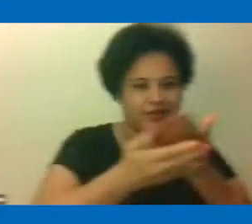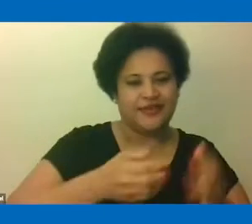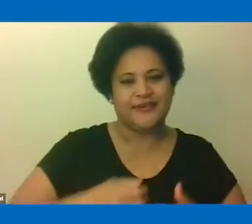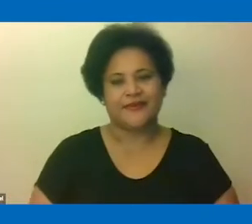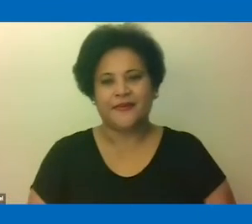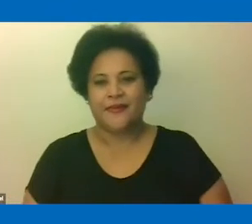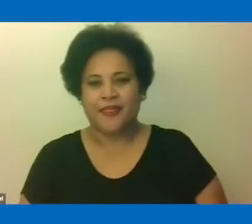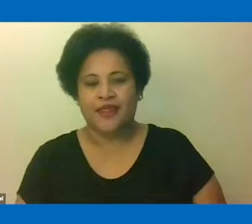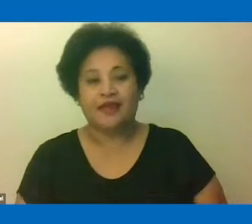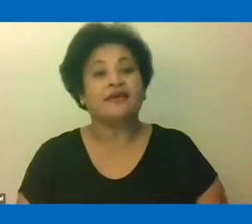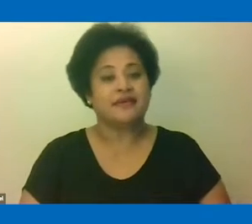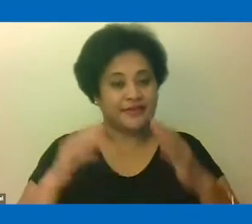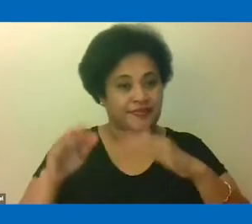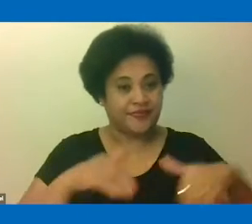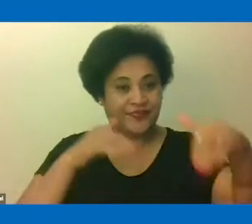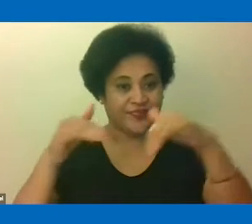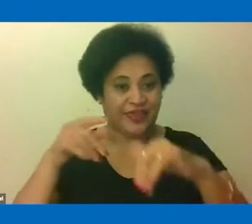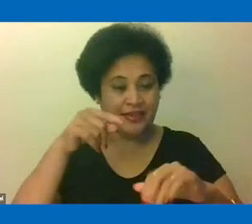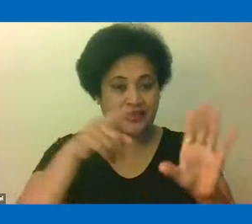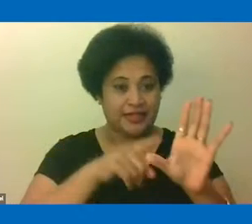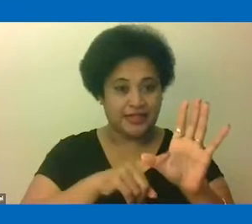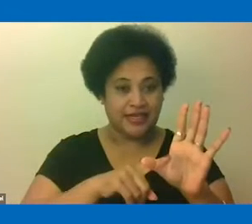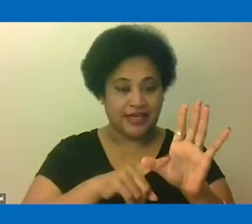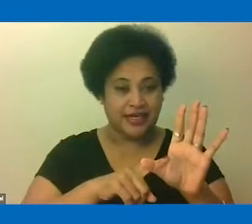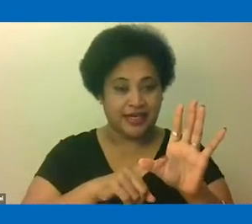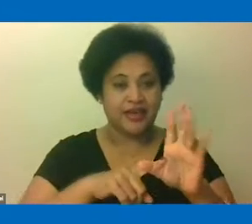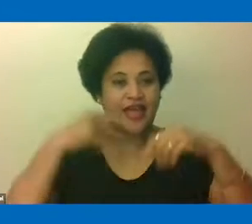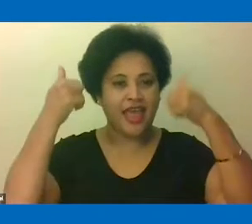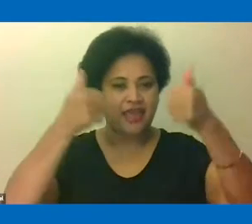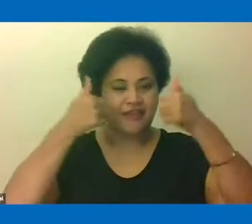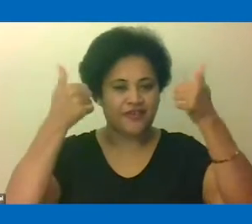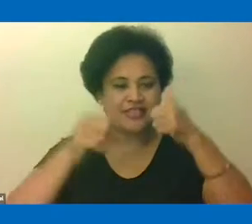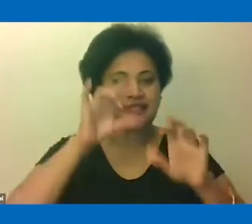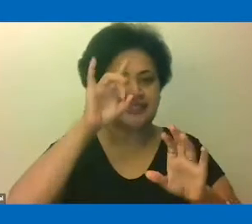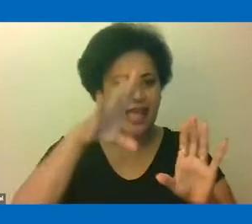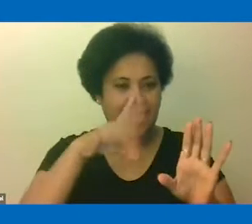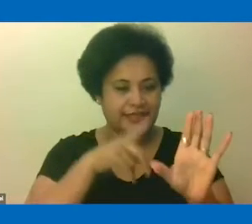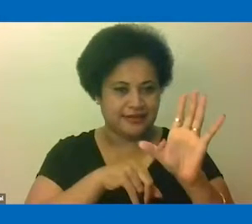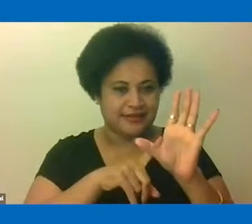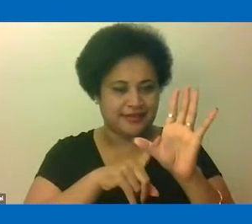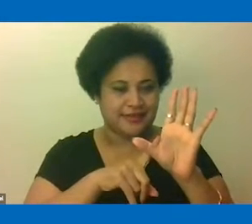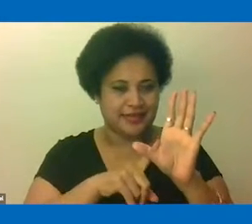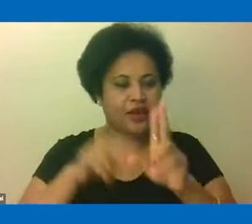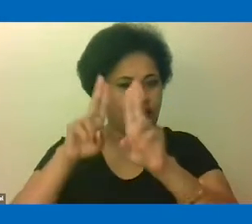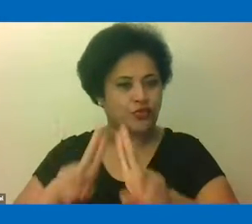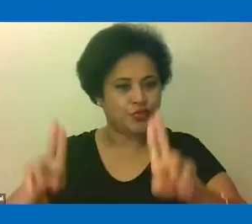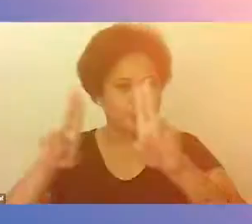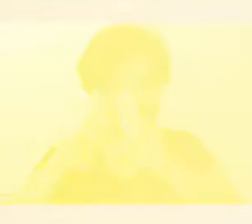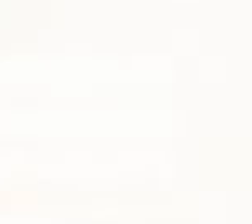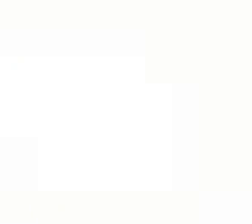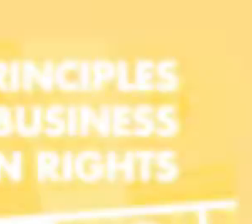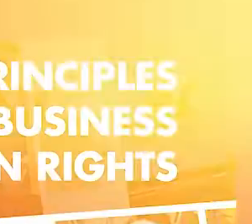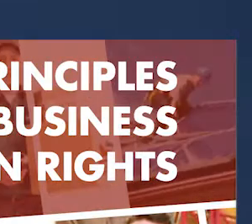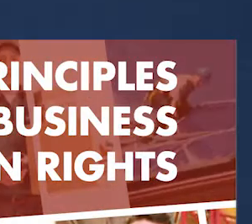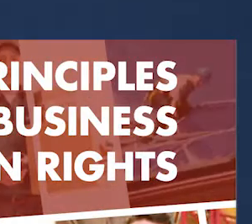This year, we marked the 10th anniversary of the UN Guiding Principles on Business and Human Rights, this year